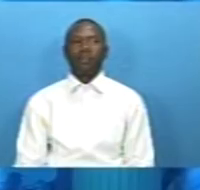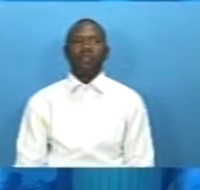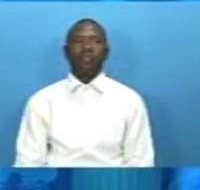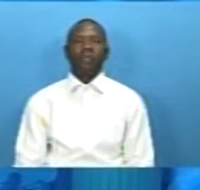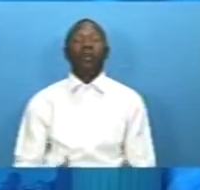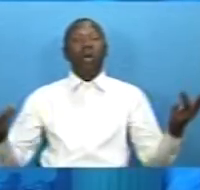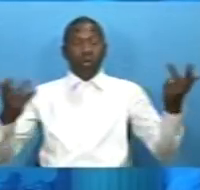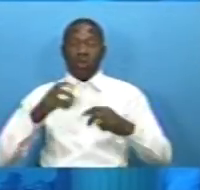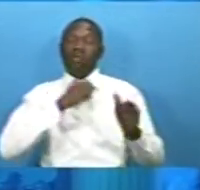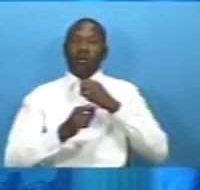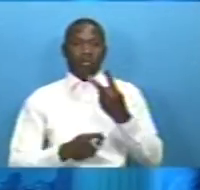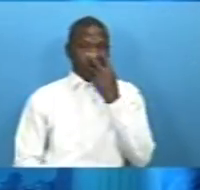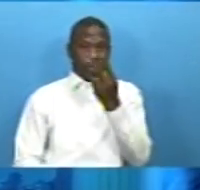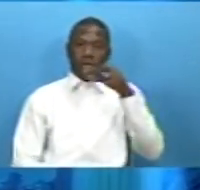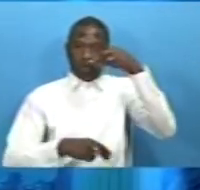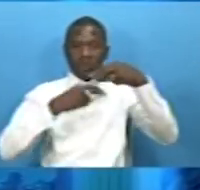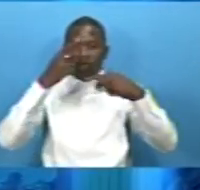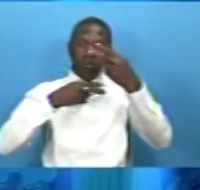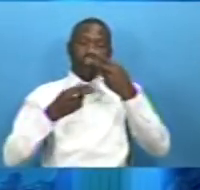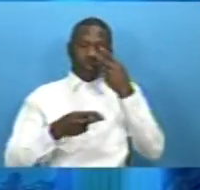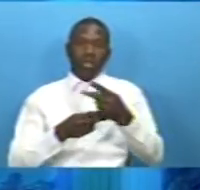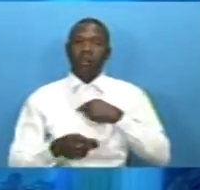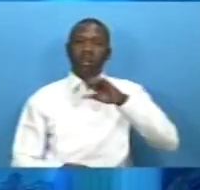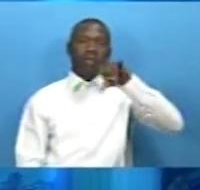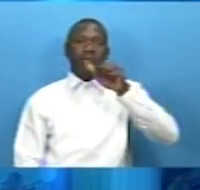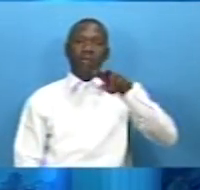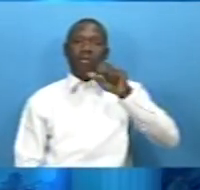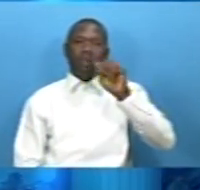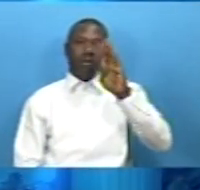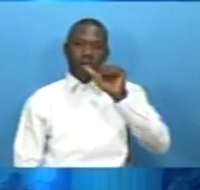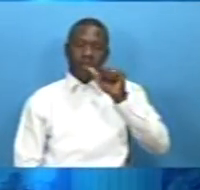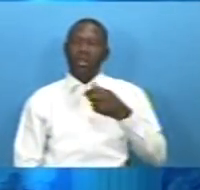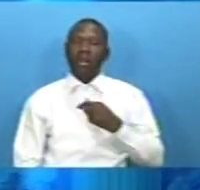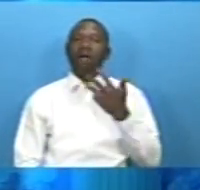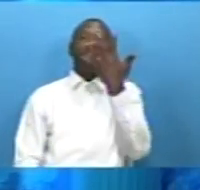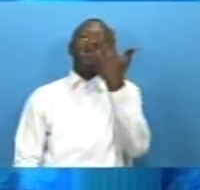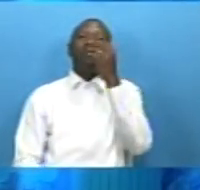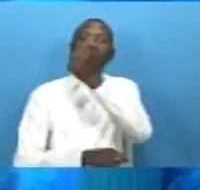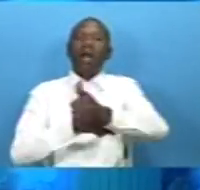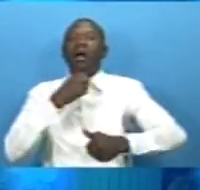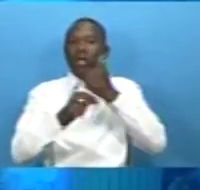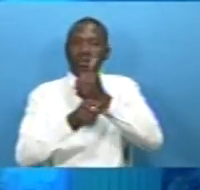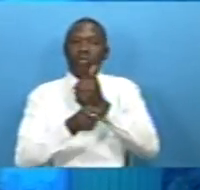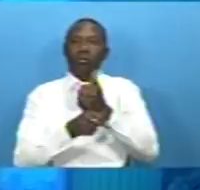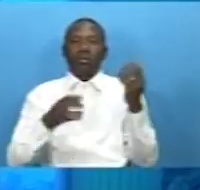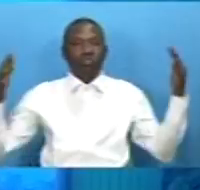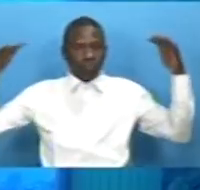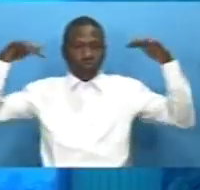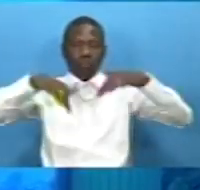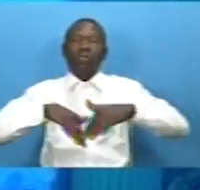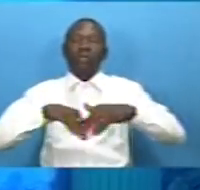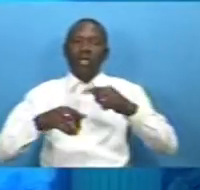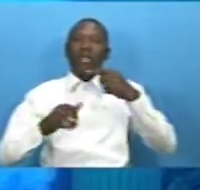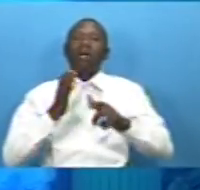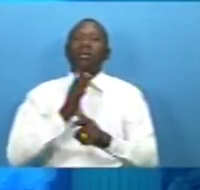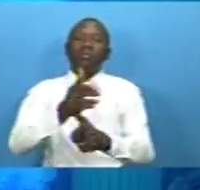welcome back and you're watching q tv news and i am jenna bosonko at the fifth annual stake in the nation forum the deputy governor of